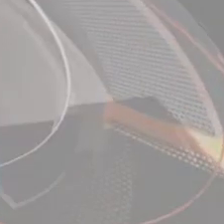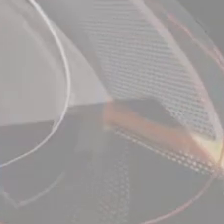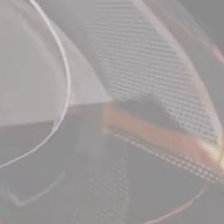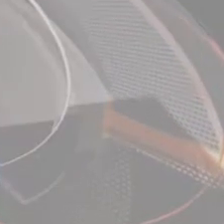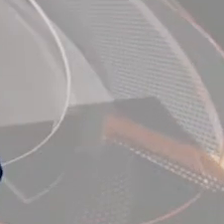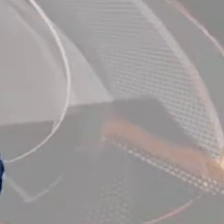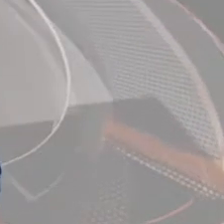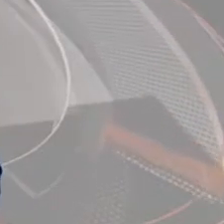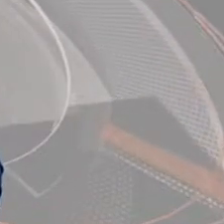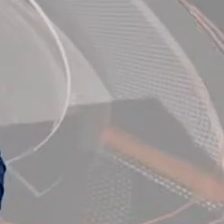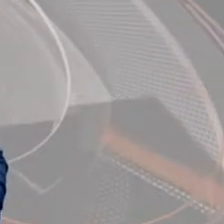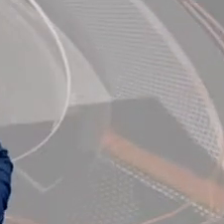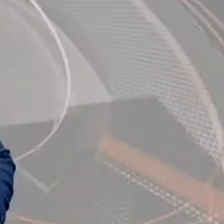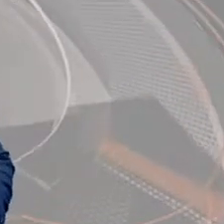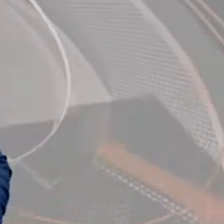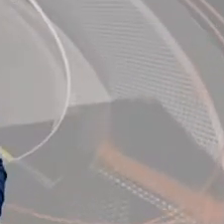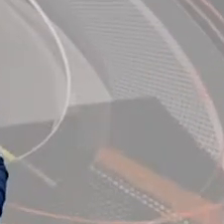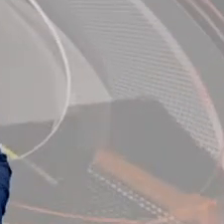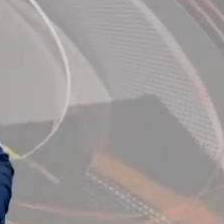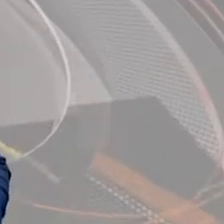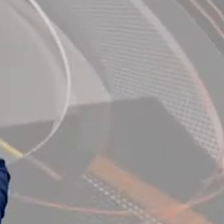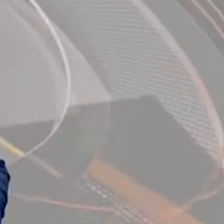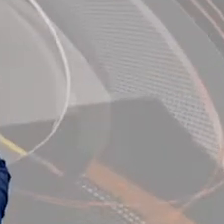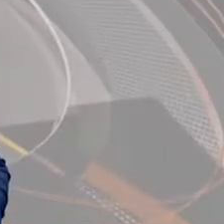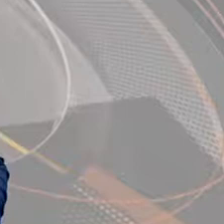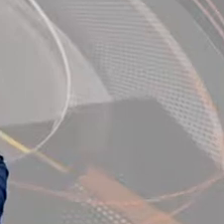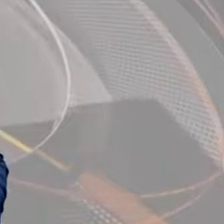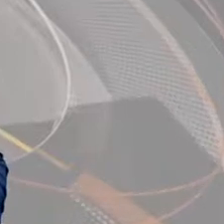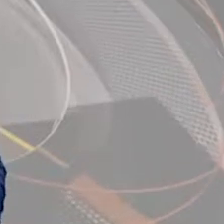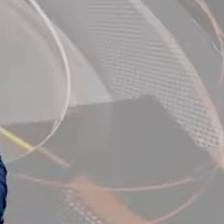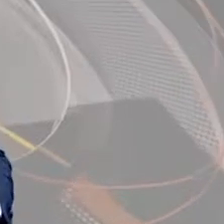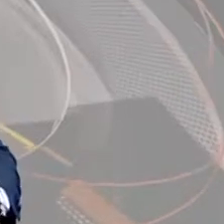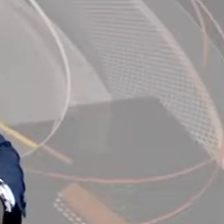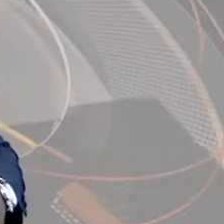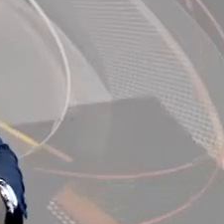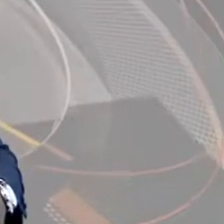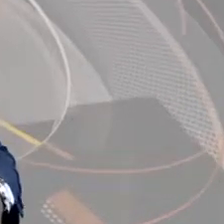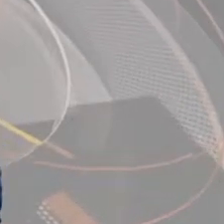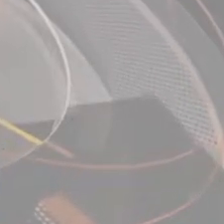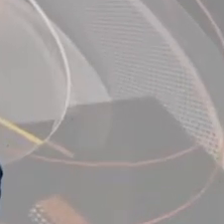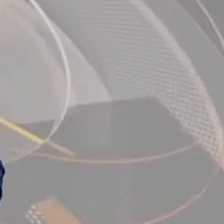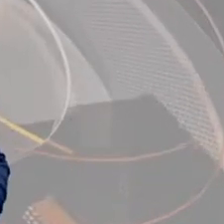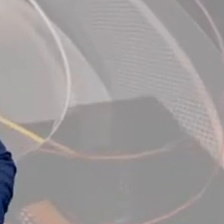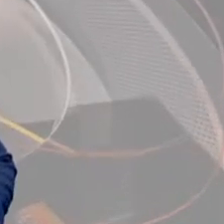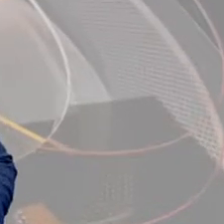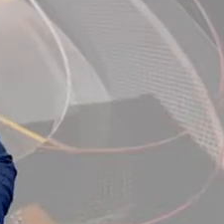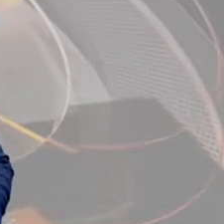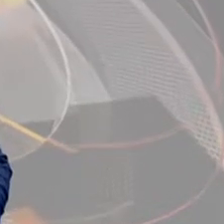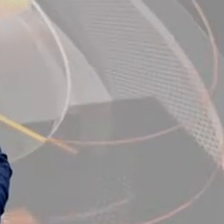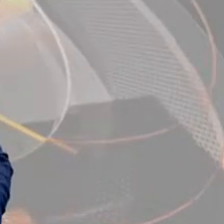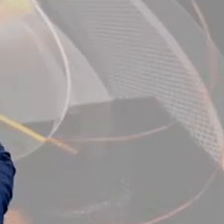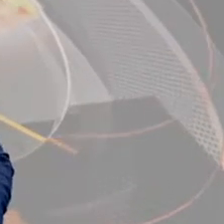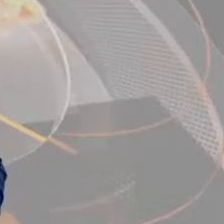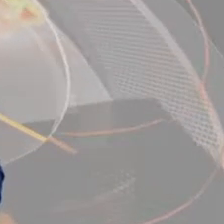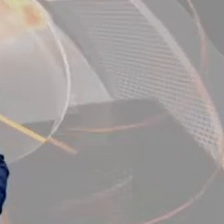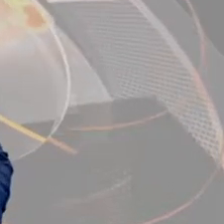yes parliamentary committee approves the removal of edge limit as fufa unveils new cranes court a very